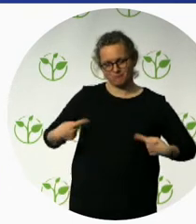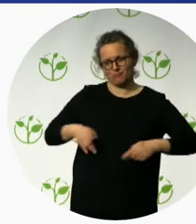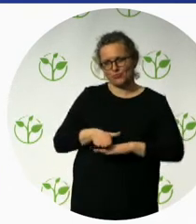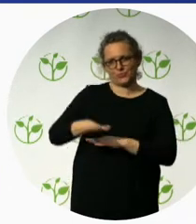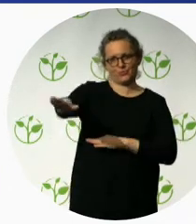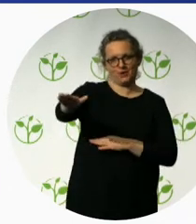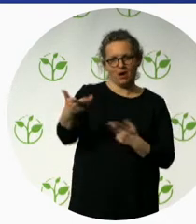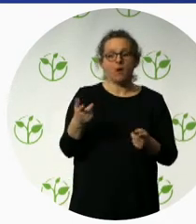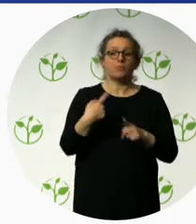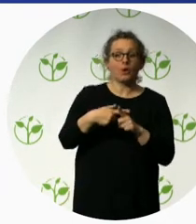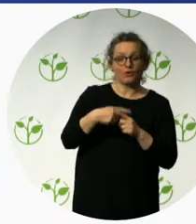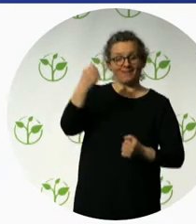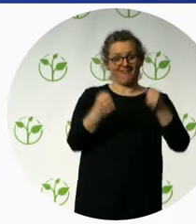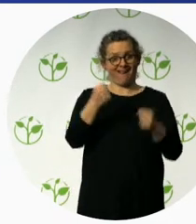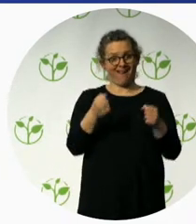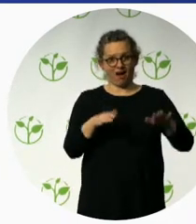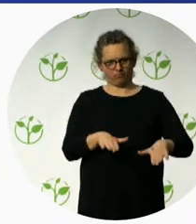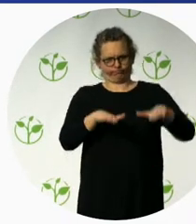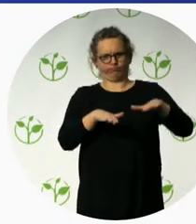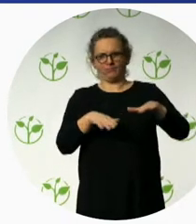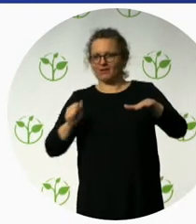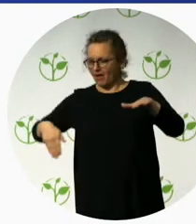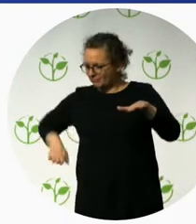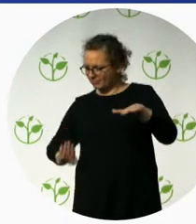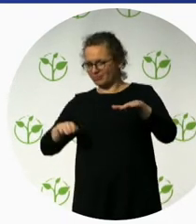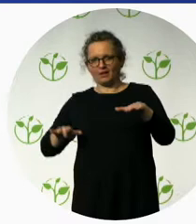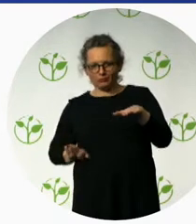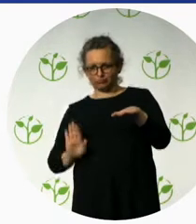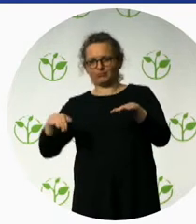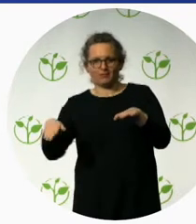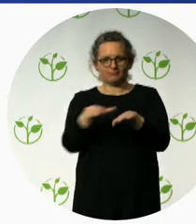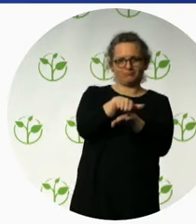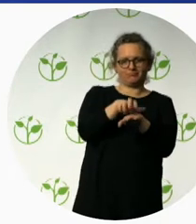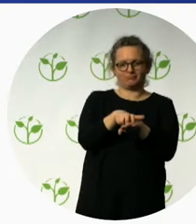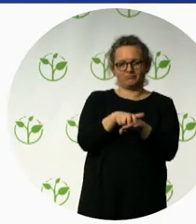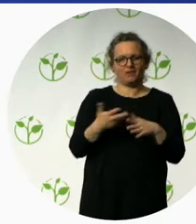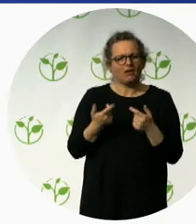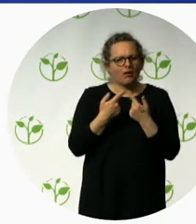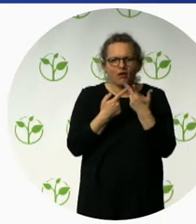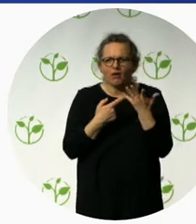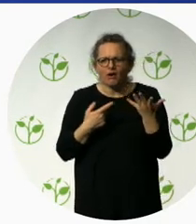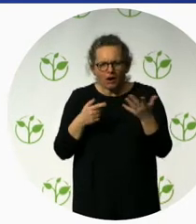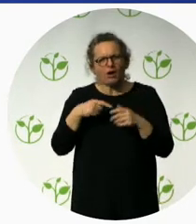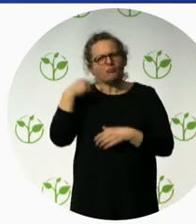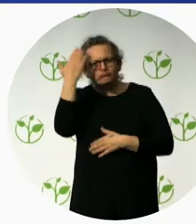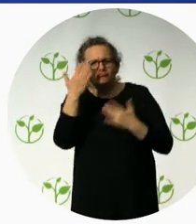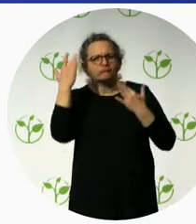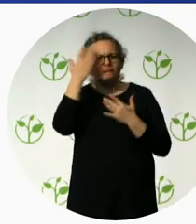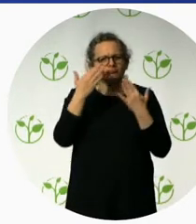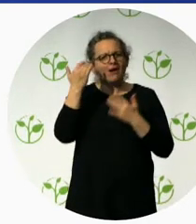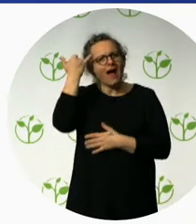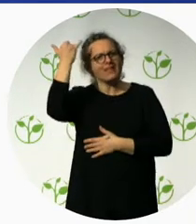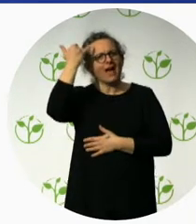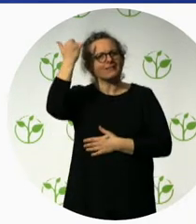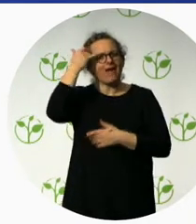fully planned, but we assure to our clients that we find simple innovations inside, on